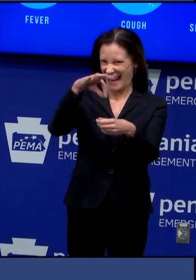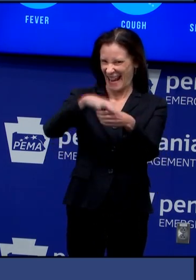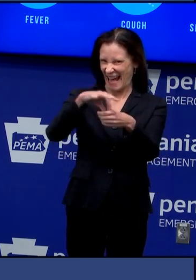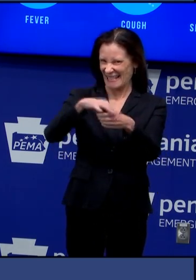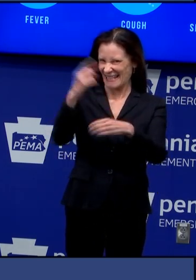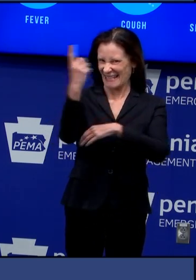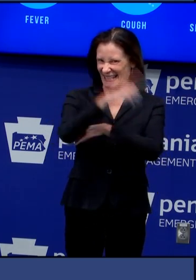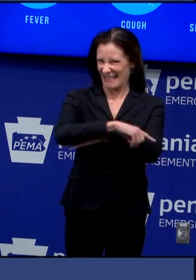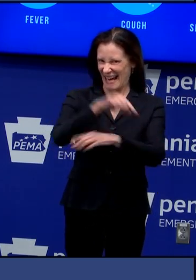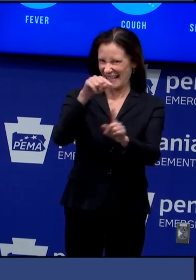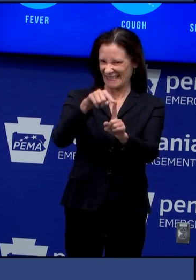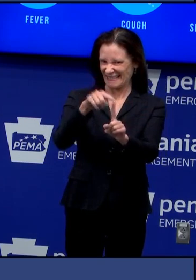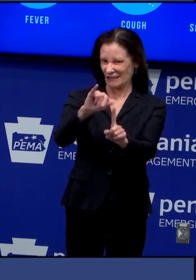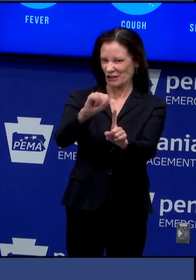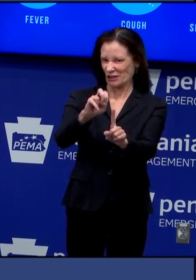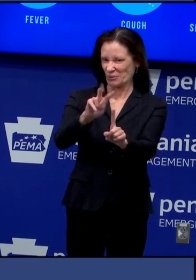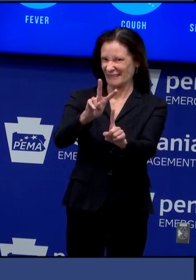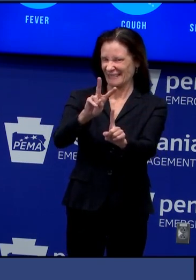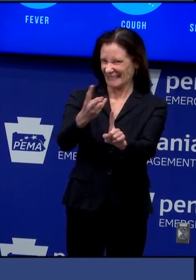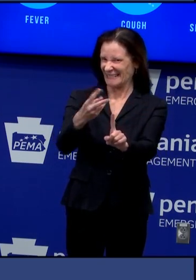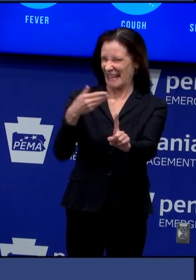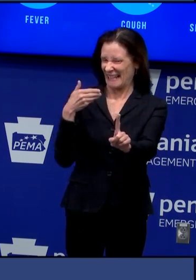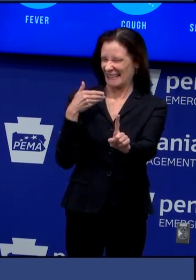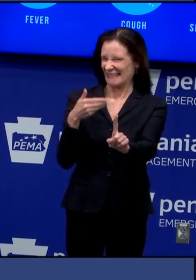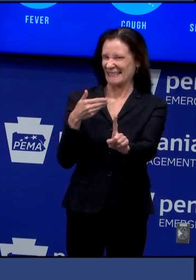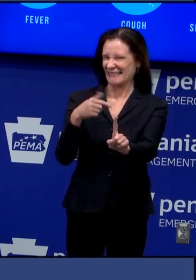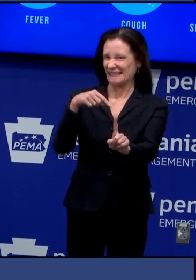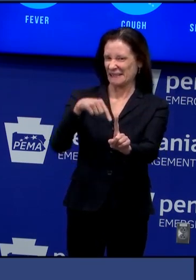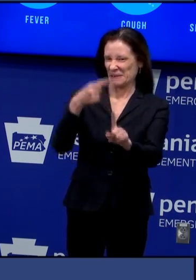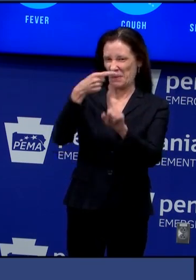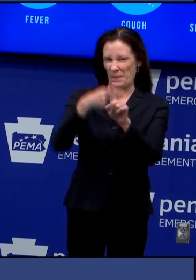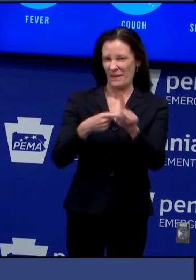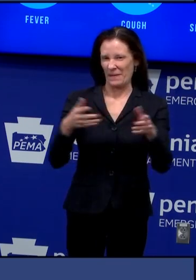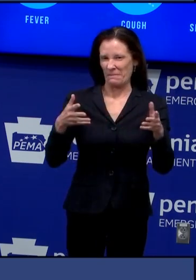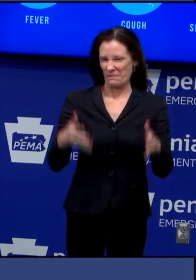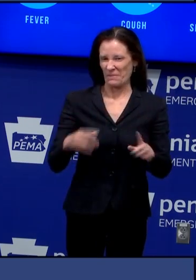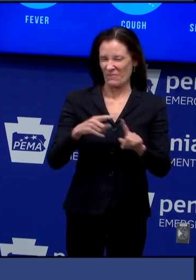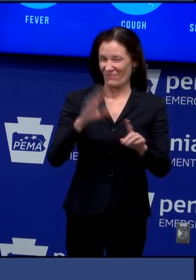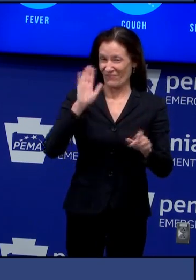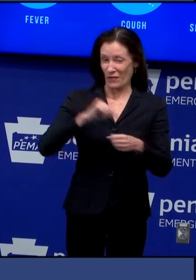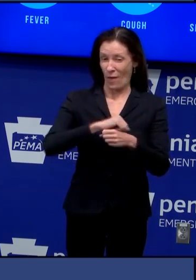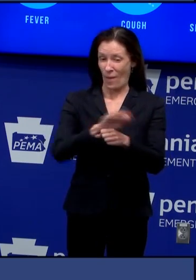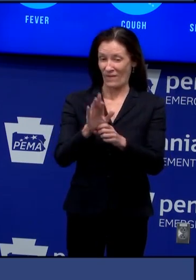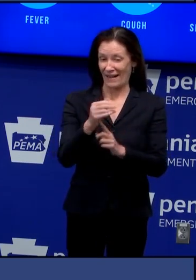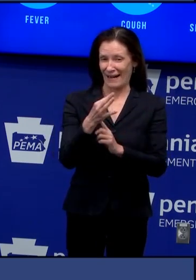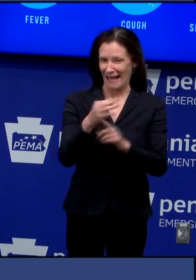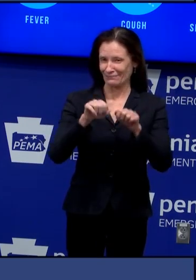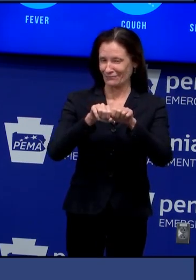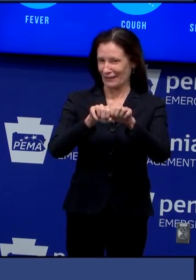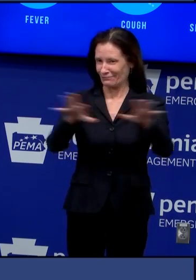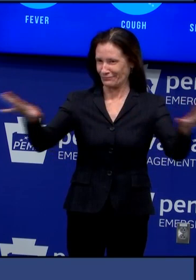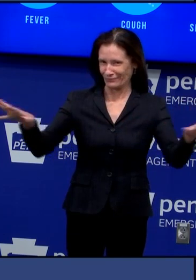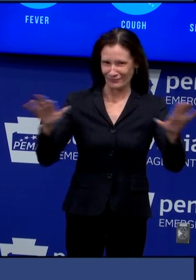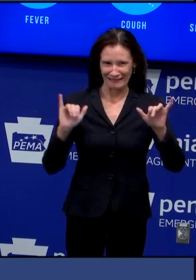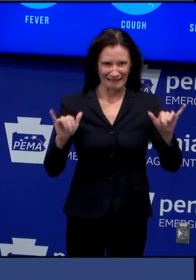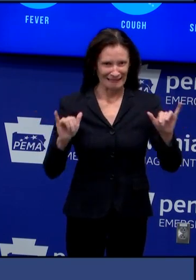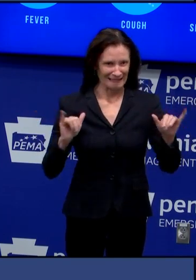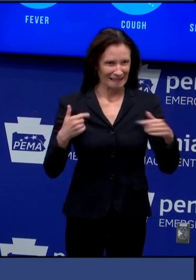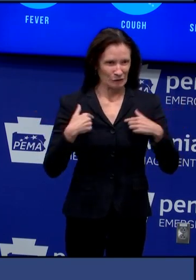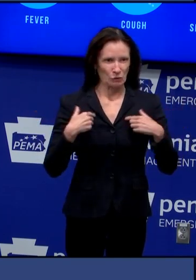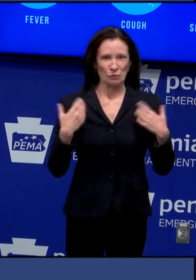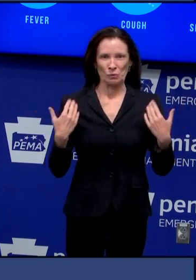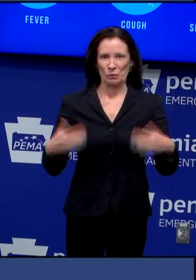June 2nd we're also still fighting the COVID-19 pandemic and from where we stand today it is unlikely that we'll